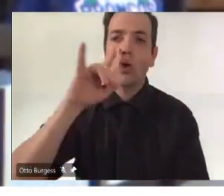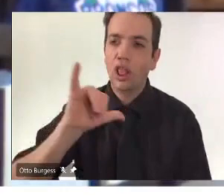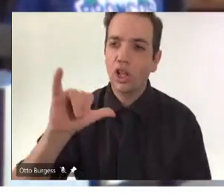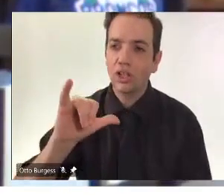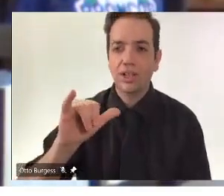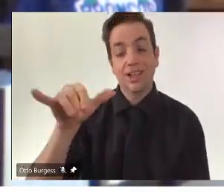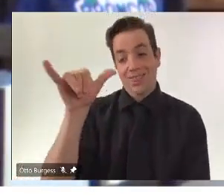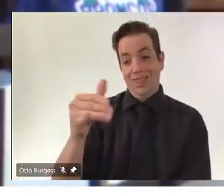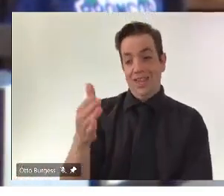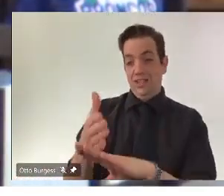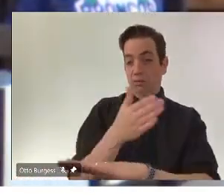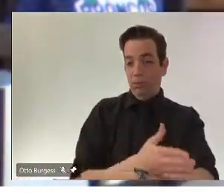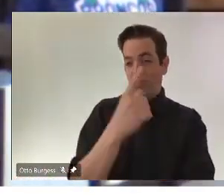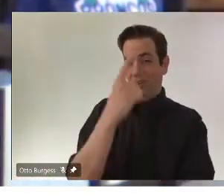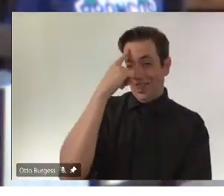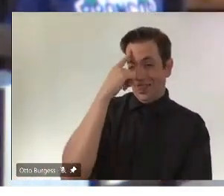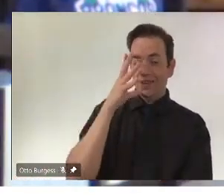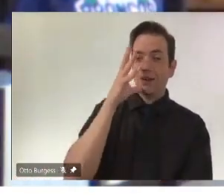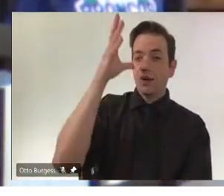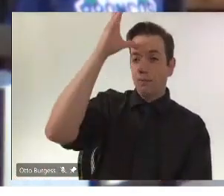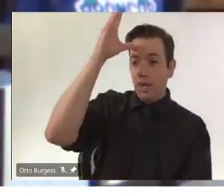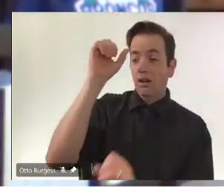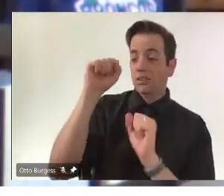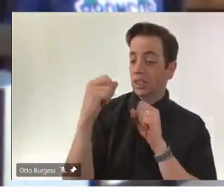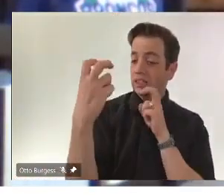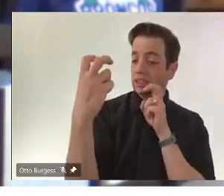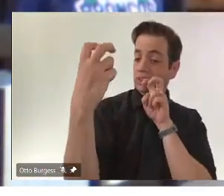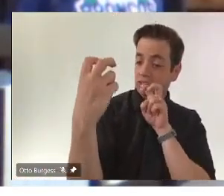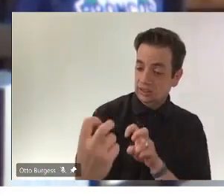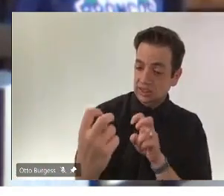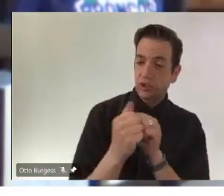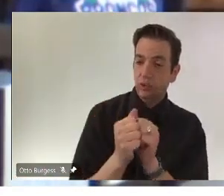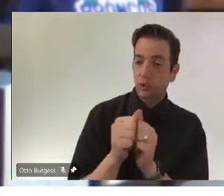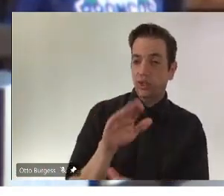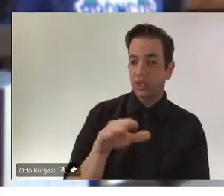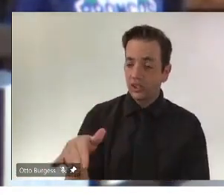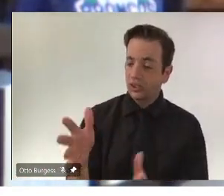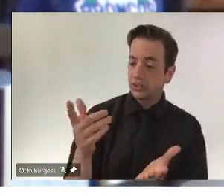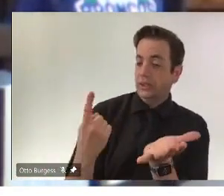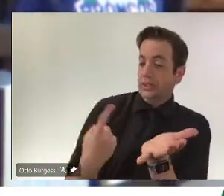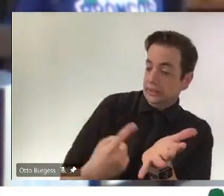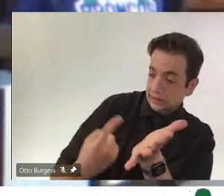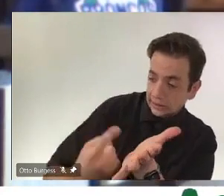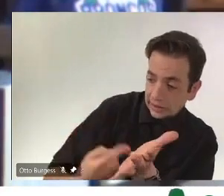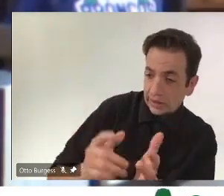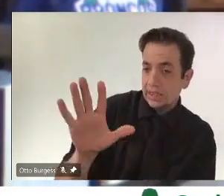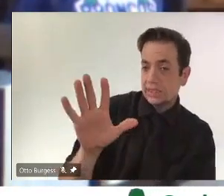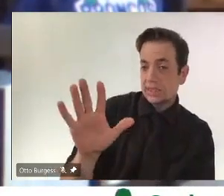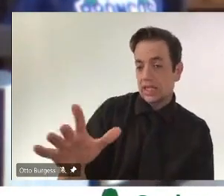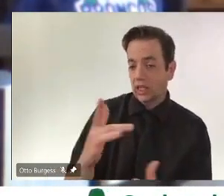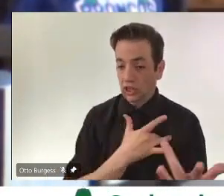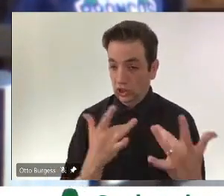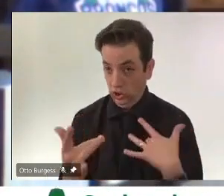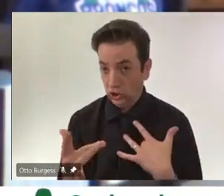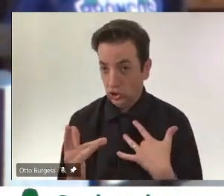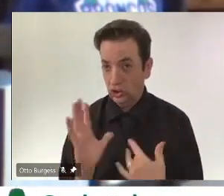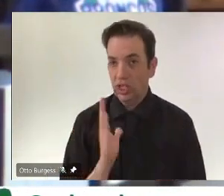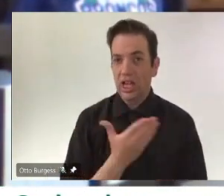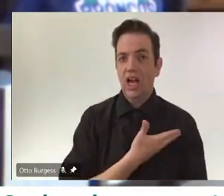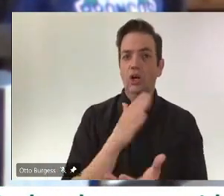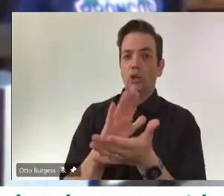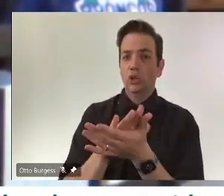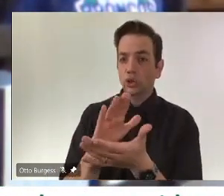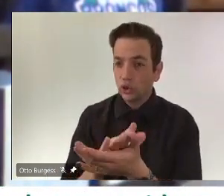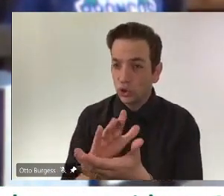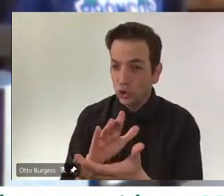any hesitancy or concerns they may have about getting the vaccine, our school vaccination program has enormous uptake for